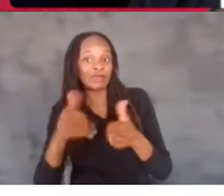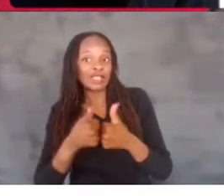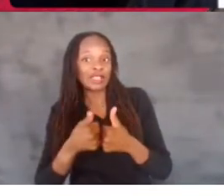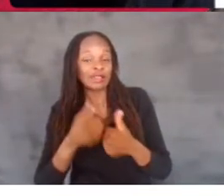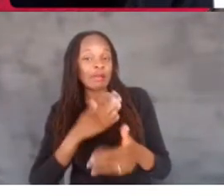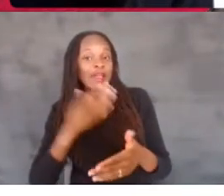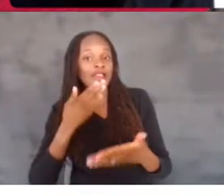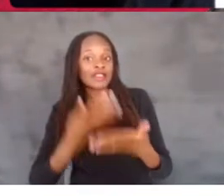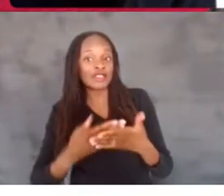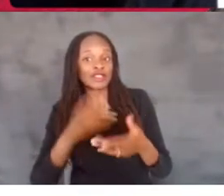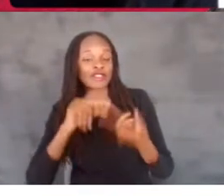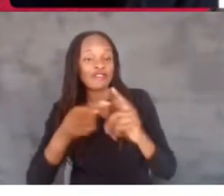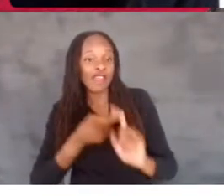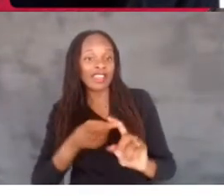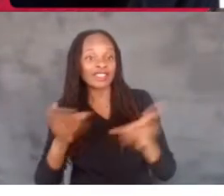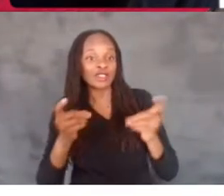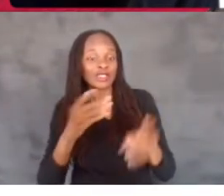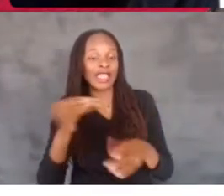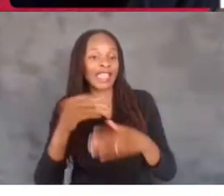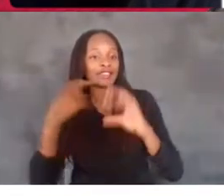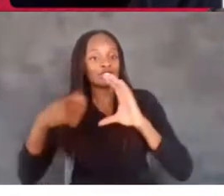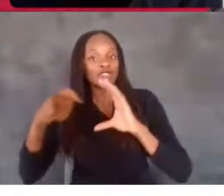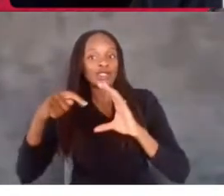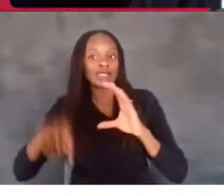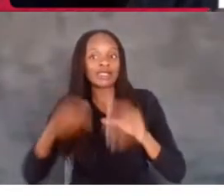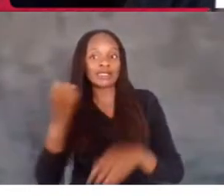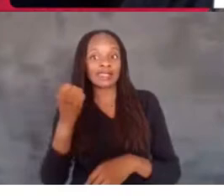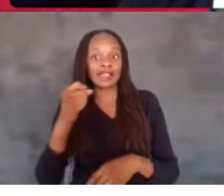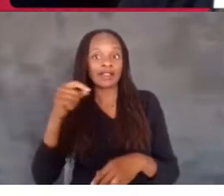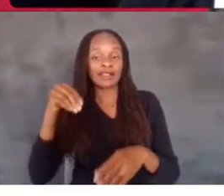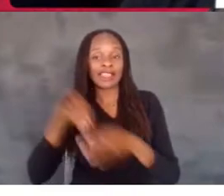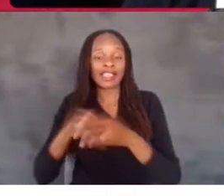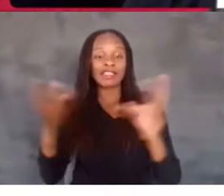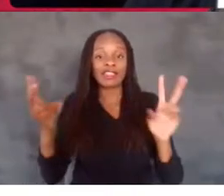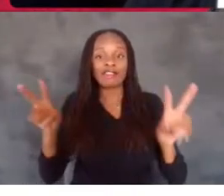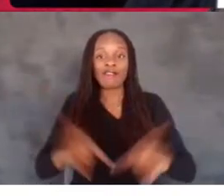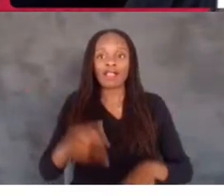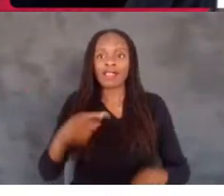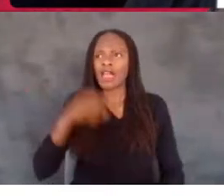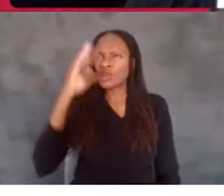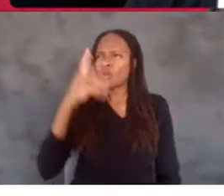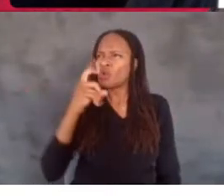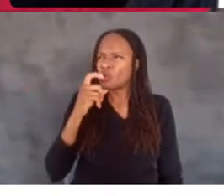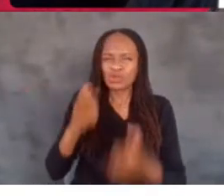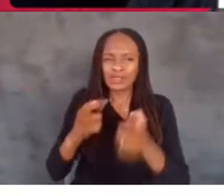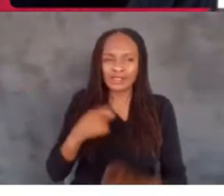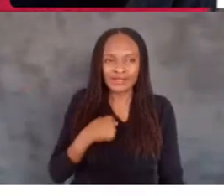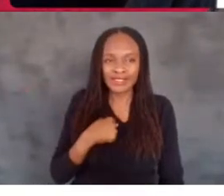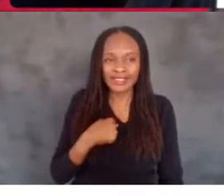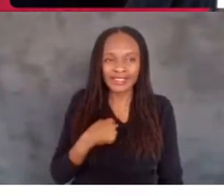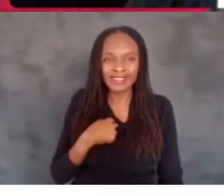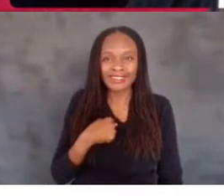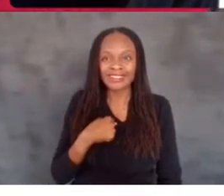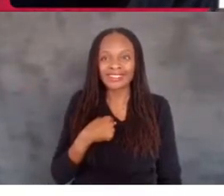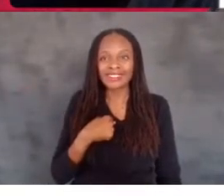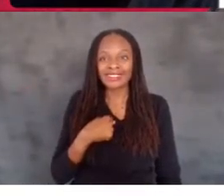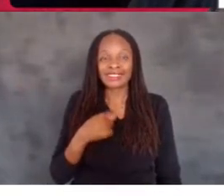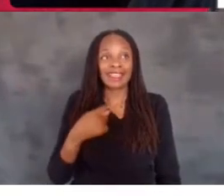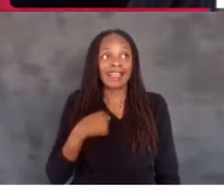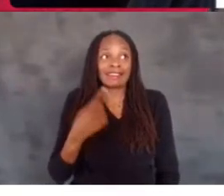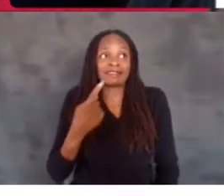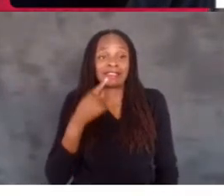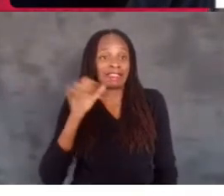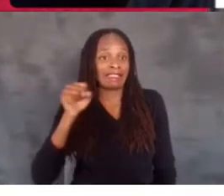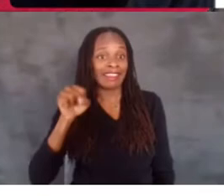good friend, Carl Hansen, is directing and shoots this Saturday in the Valley. I didn't know who it was from. And I just happened to say yes.